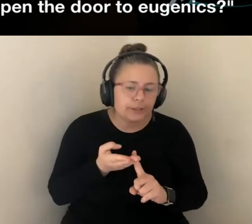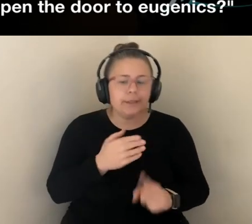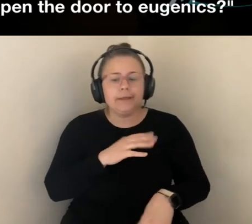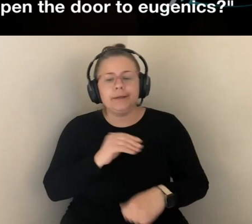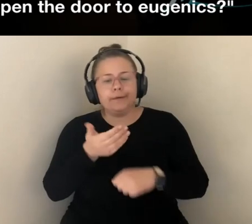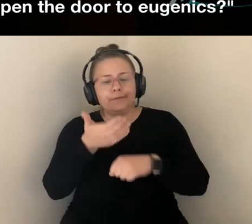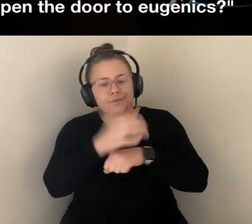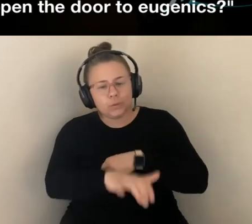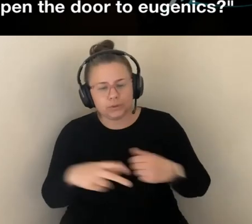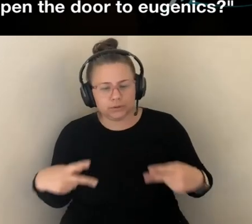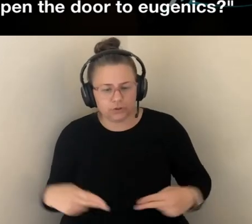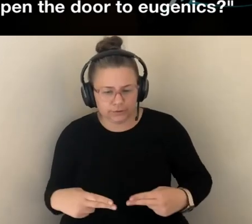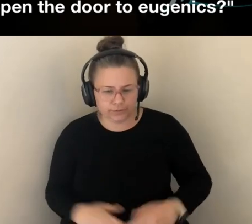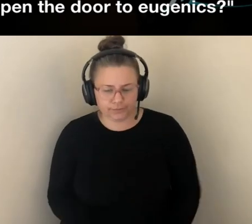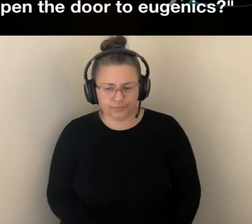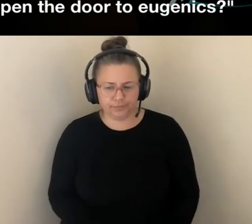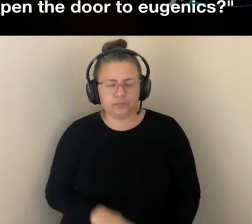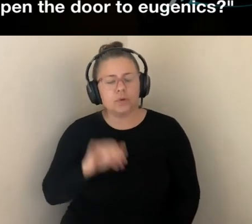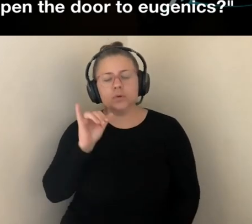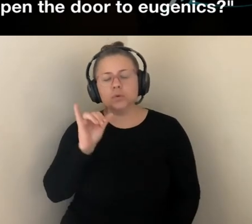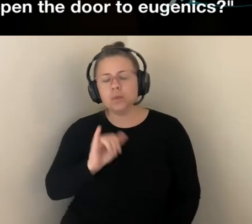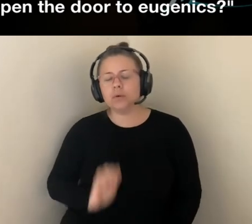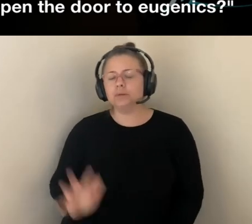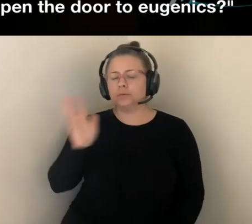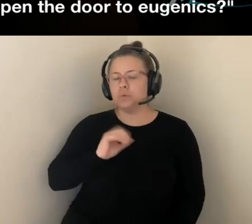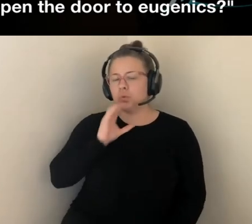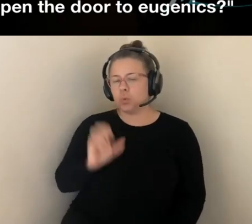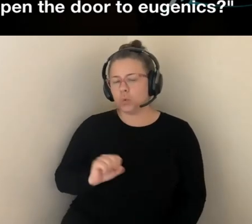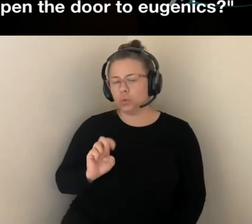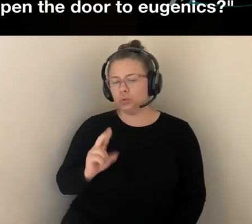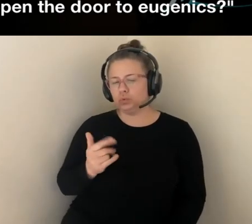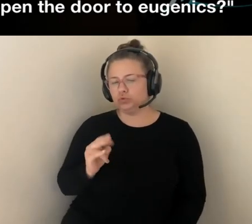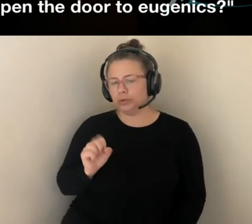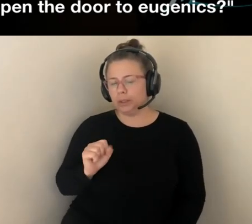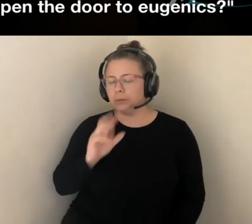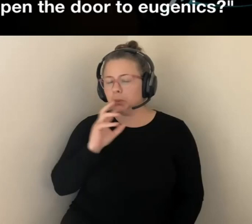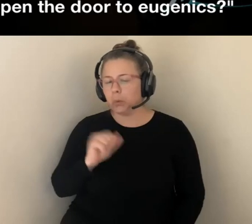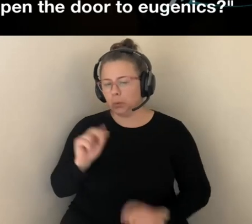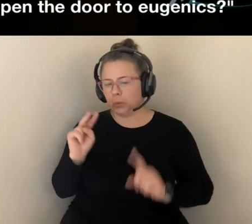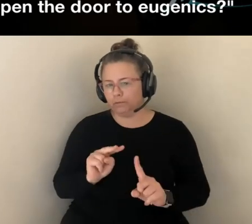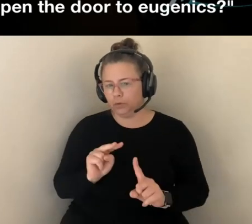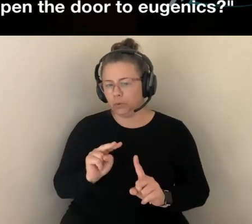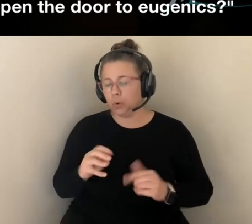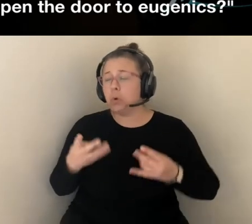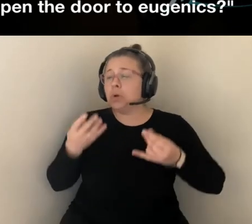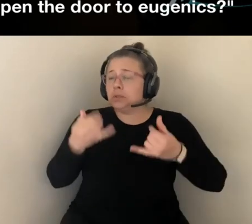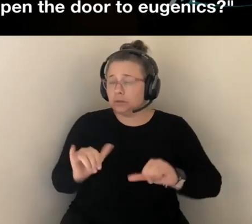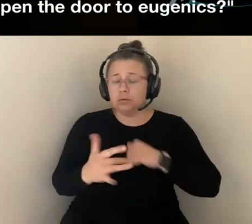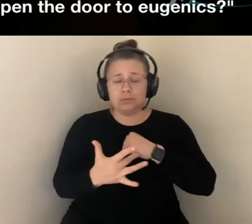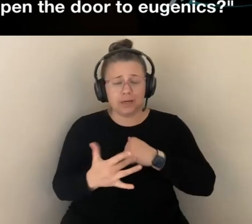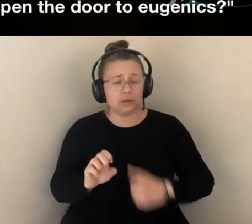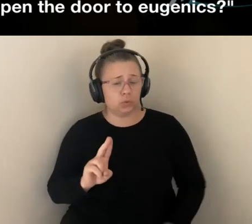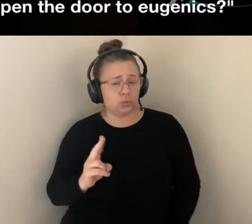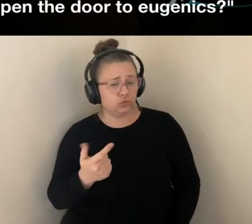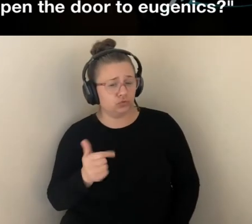THE OLD EUGENICS WAS AND HOW IT COULD BE DIFFERENT, AGAIN, UNDER STILL A TITLE OF EUGENICS, WHICH THEY THINK IS ACCURATE